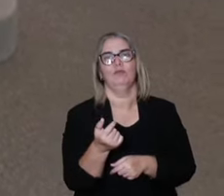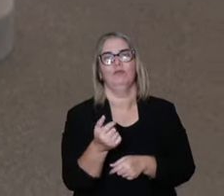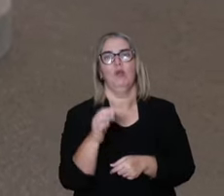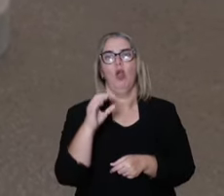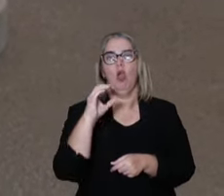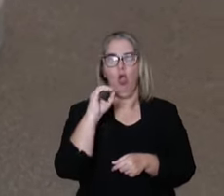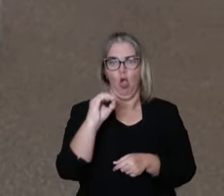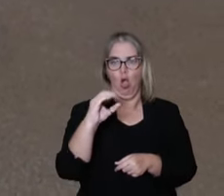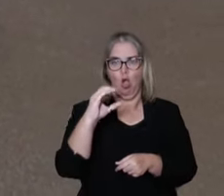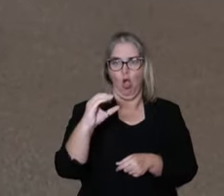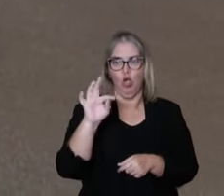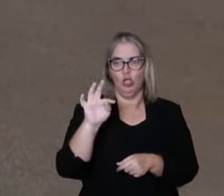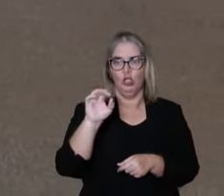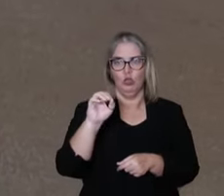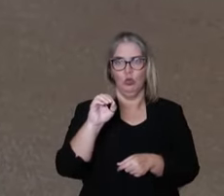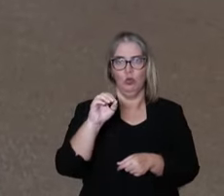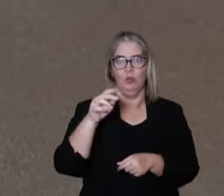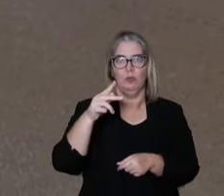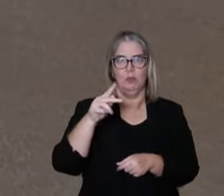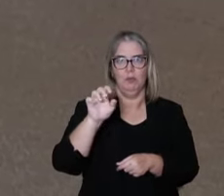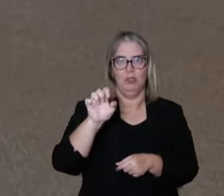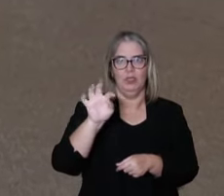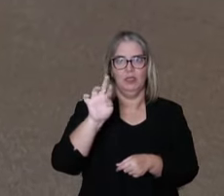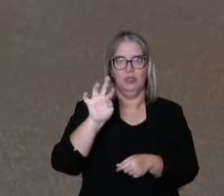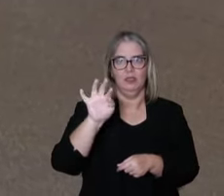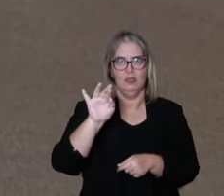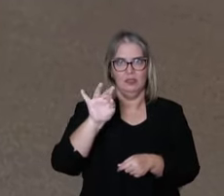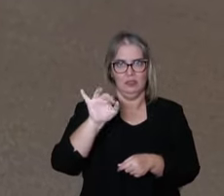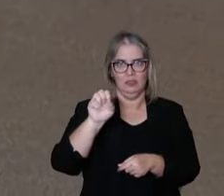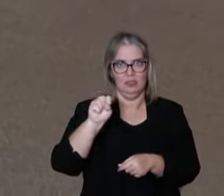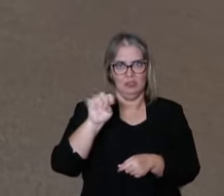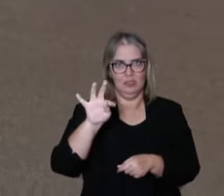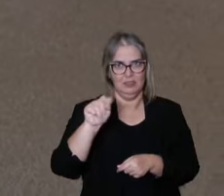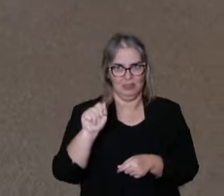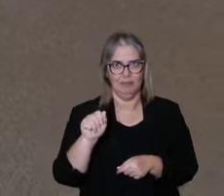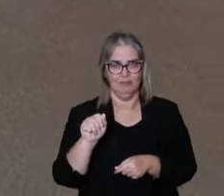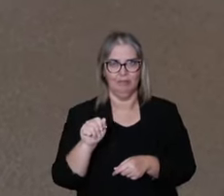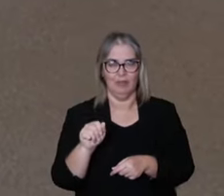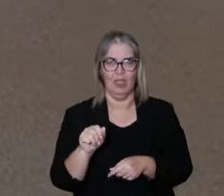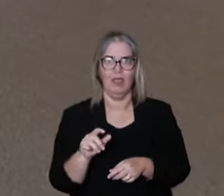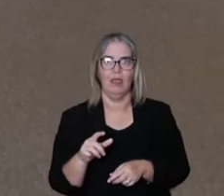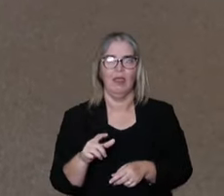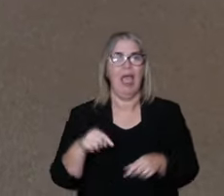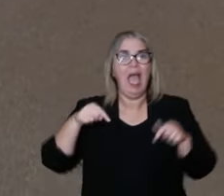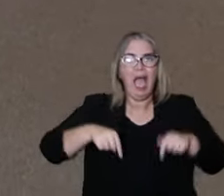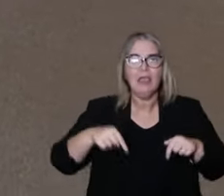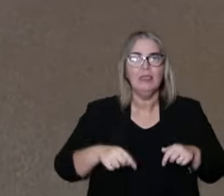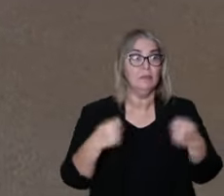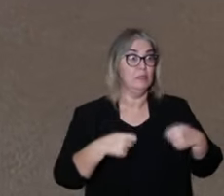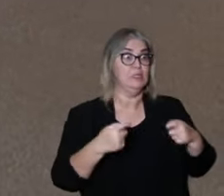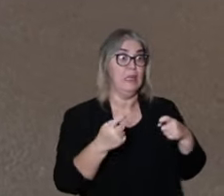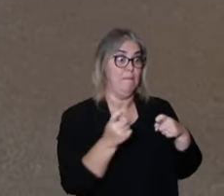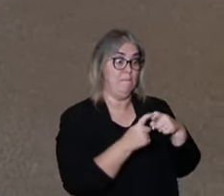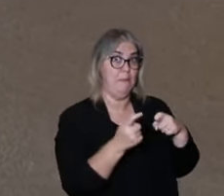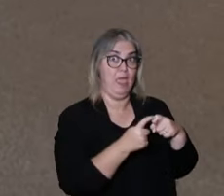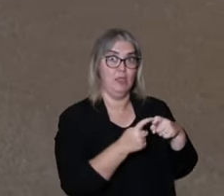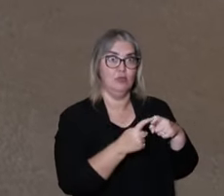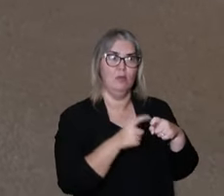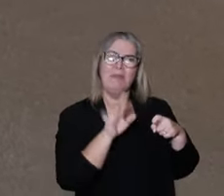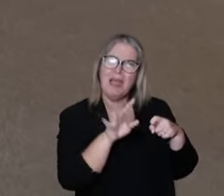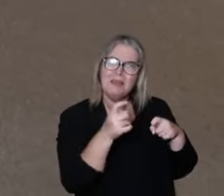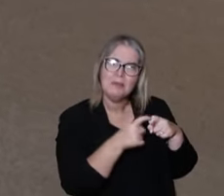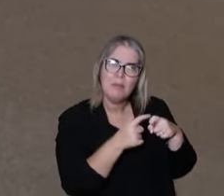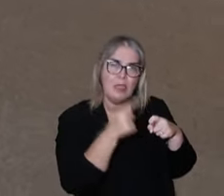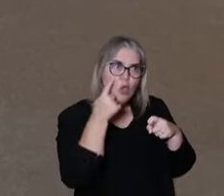only the task of someone that needs to handle surgery and other